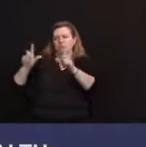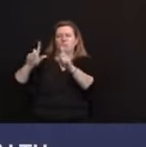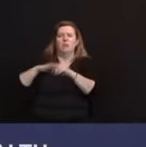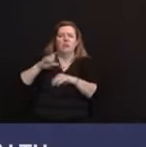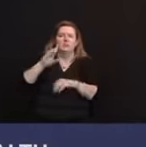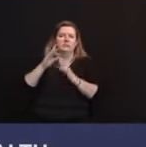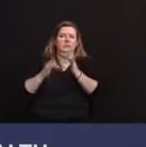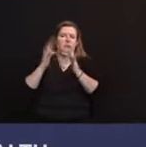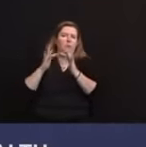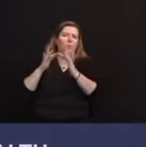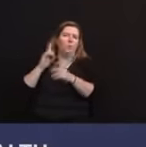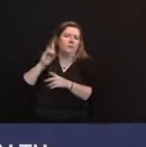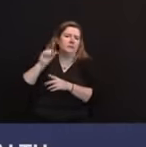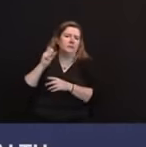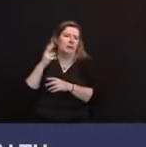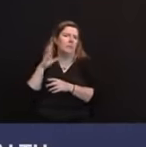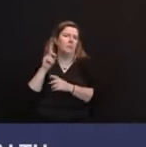Christmas.